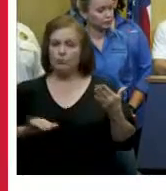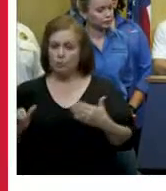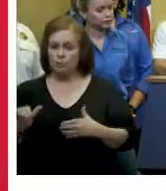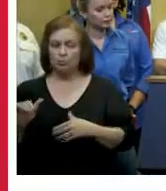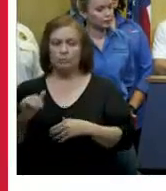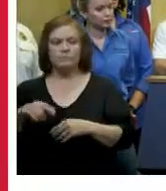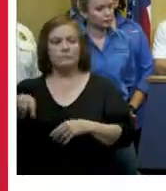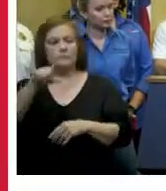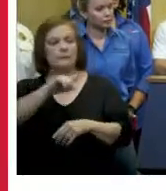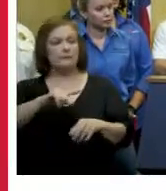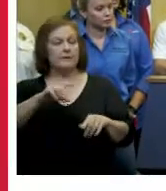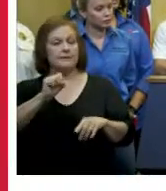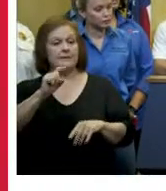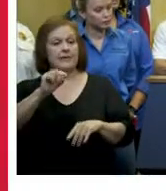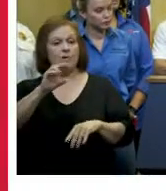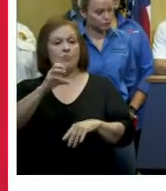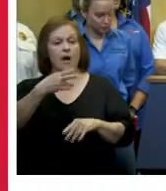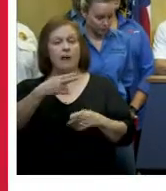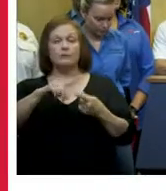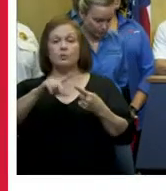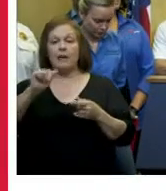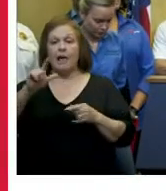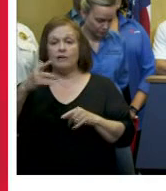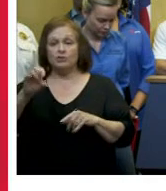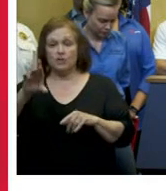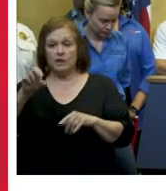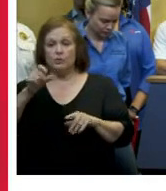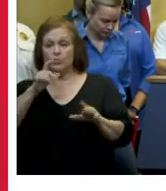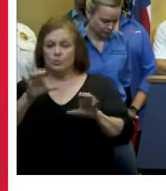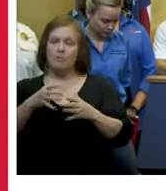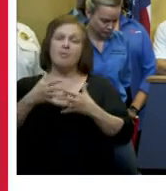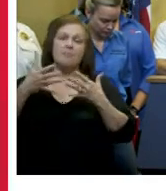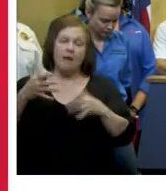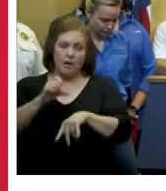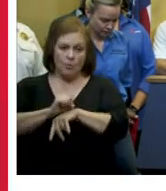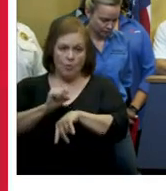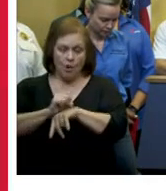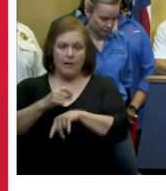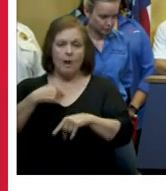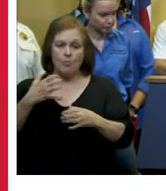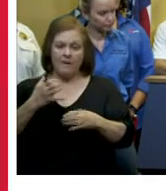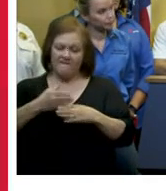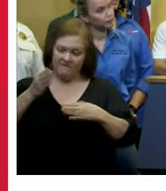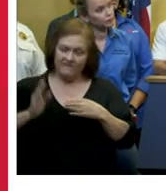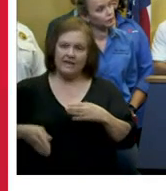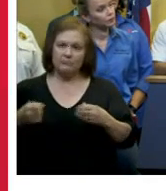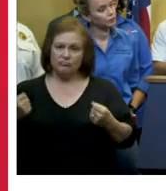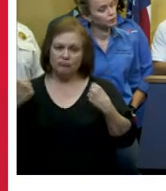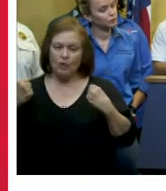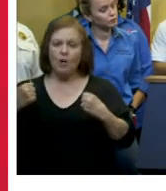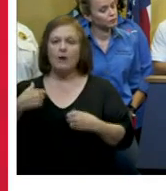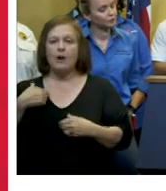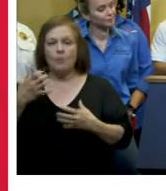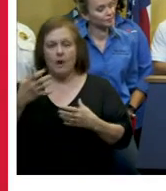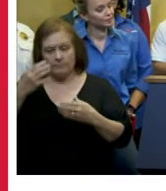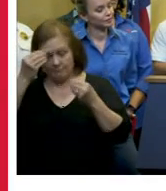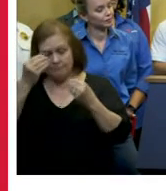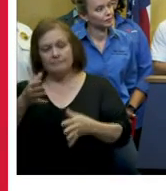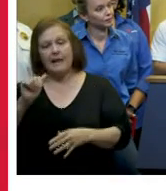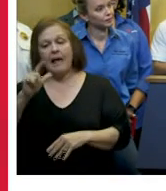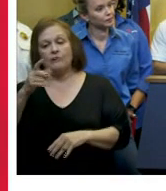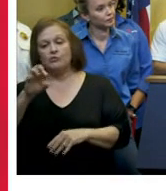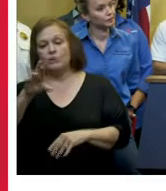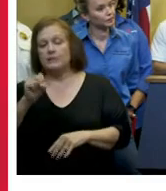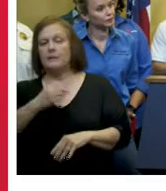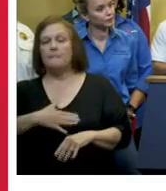thank all the people out there from st rock to algiers who've been doing tremendous work i want to finish strong but i also want to do a shout out to algiers to make sure